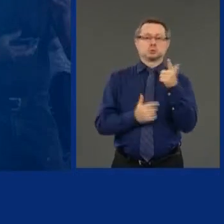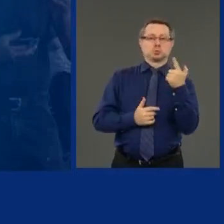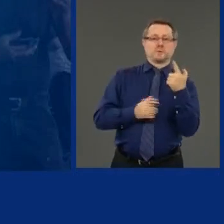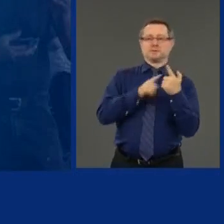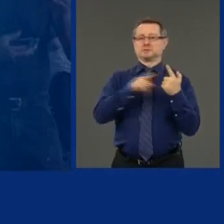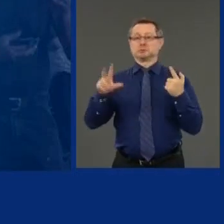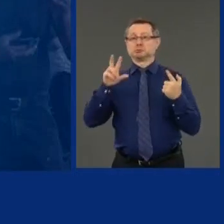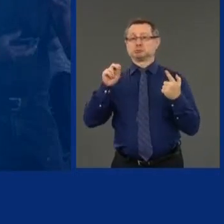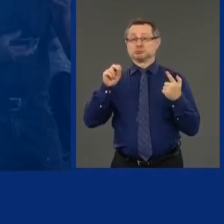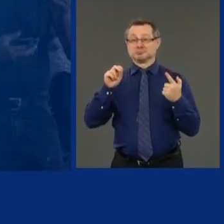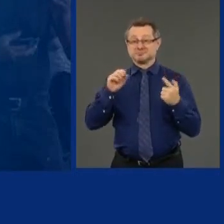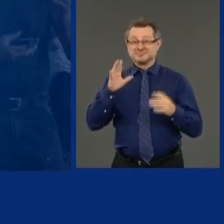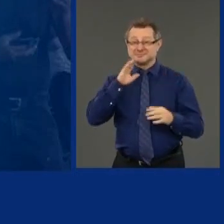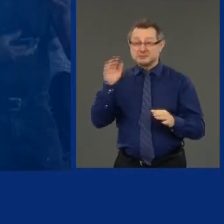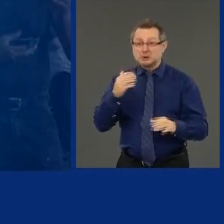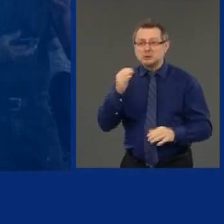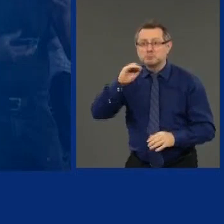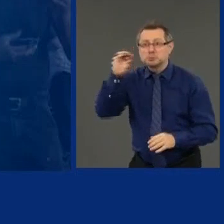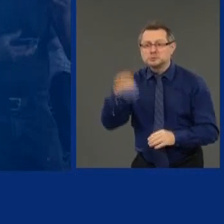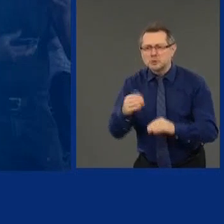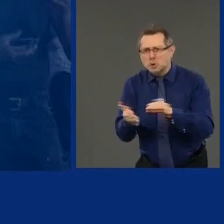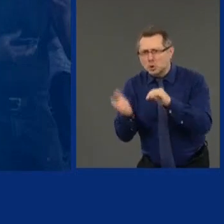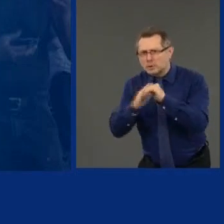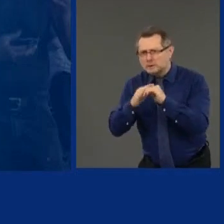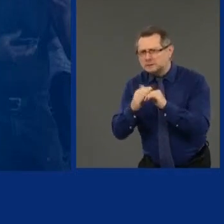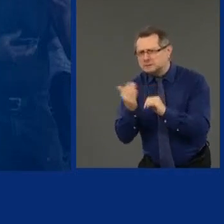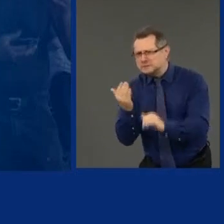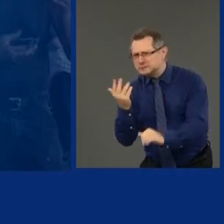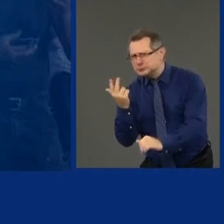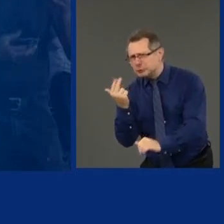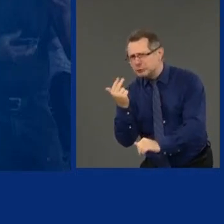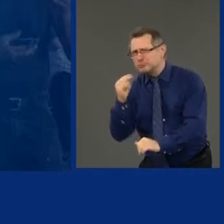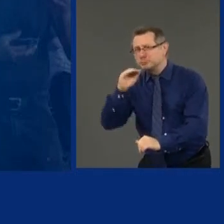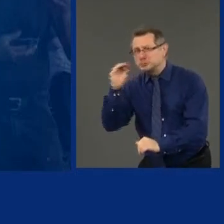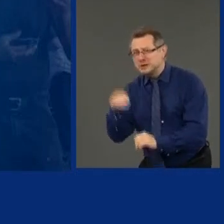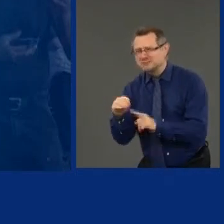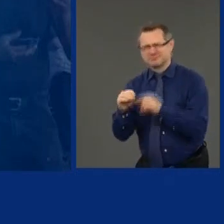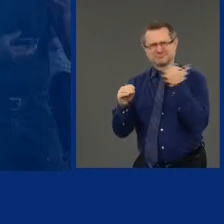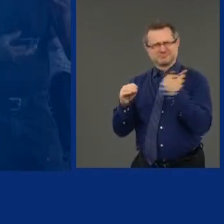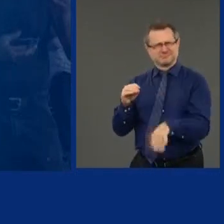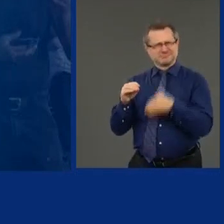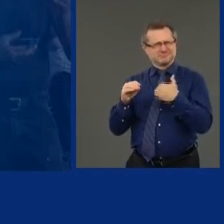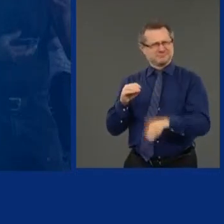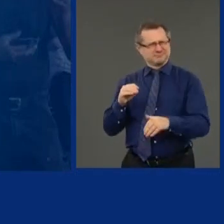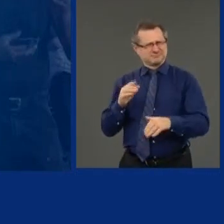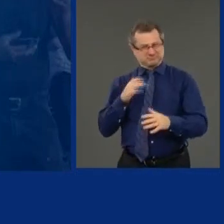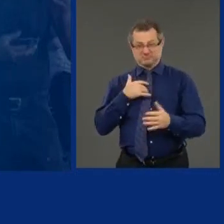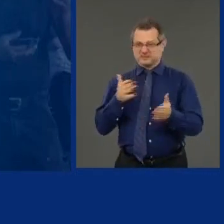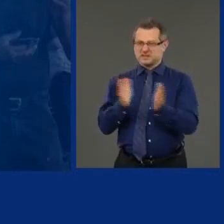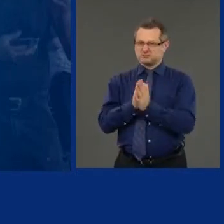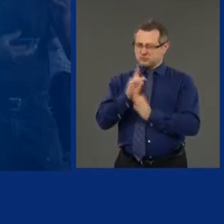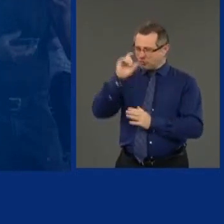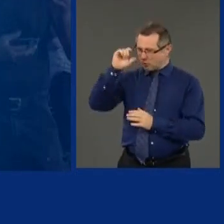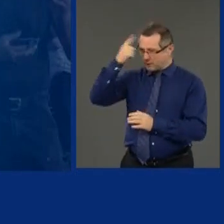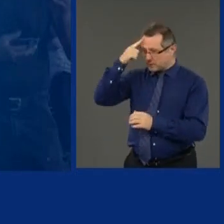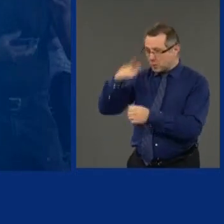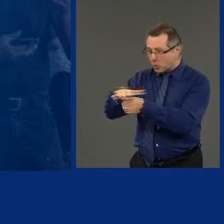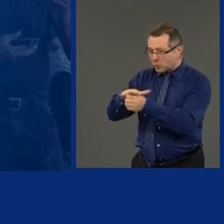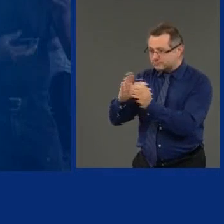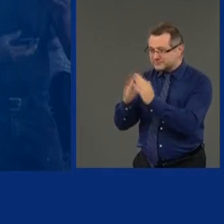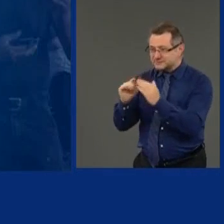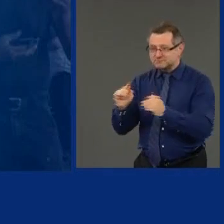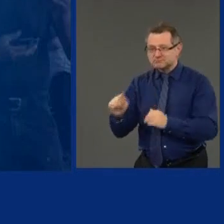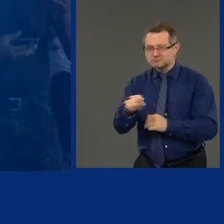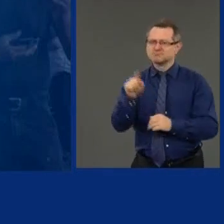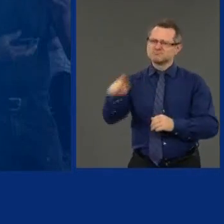that. I've asked local governments repeatedly to step up and do the